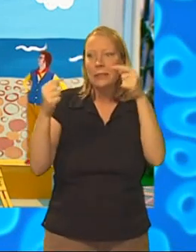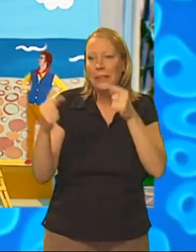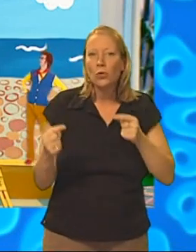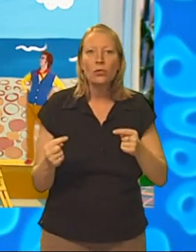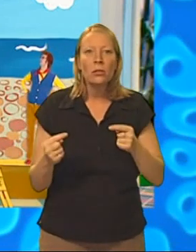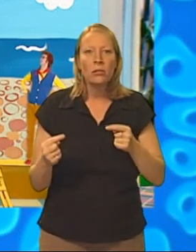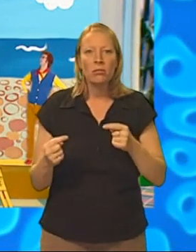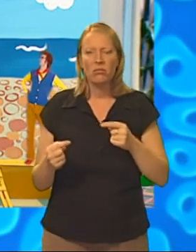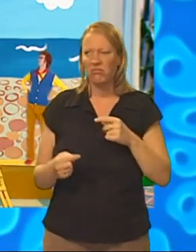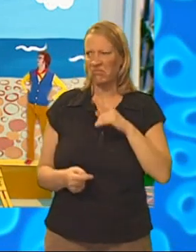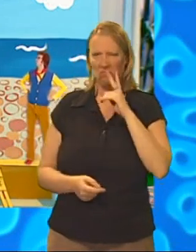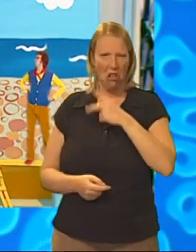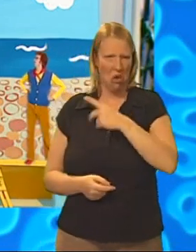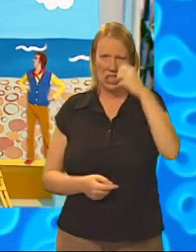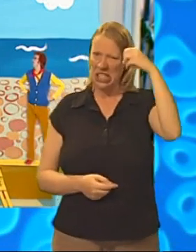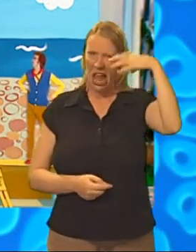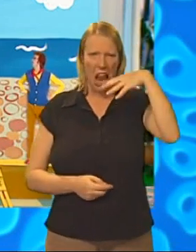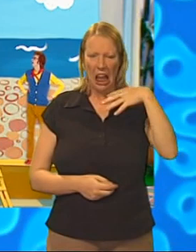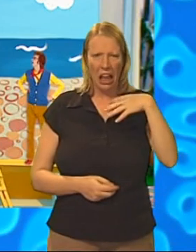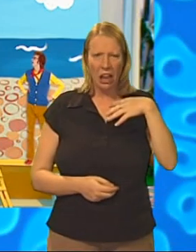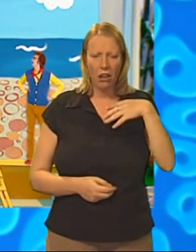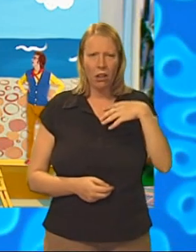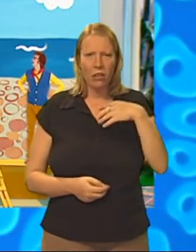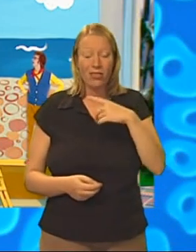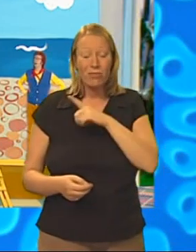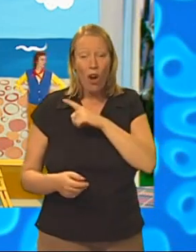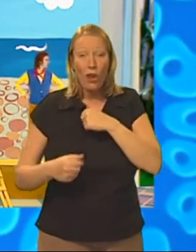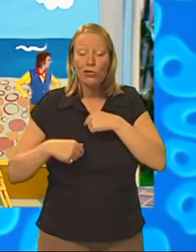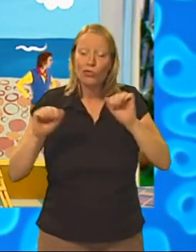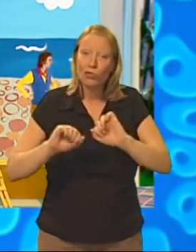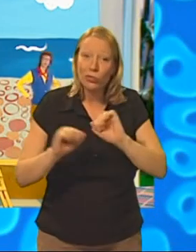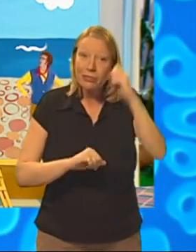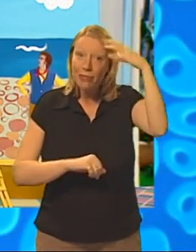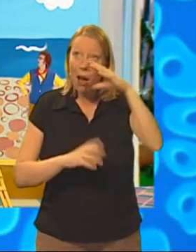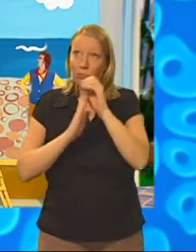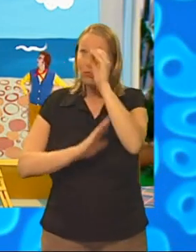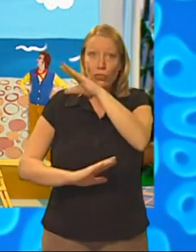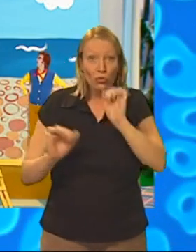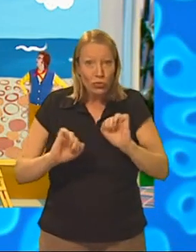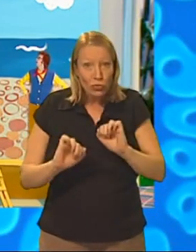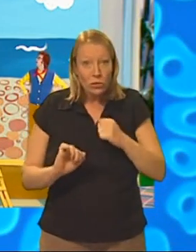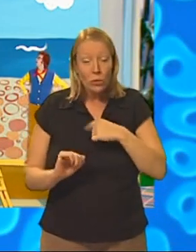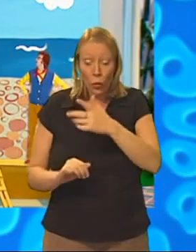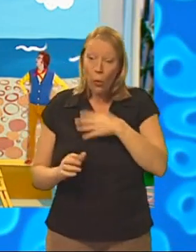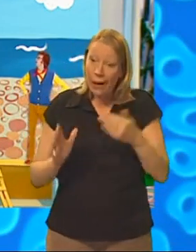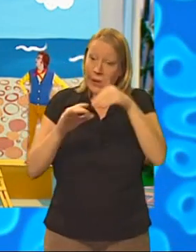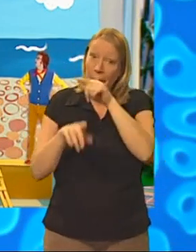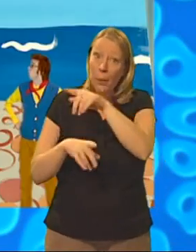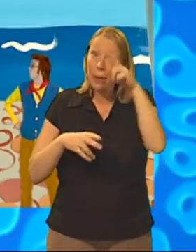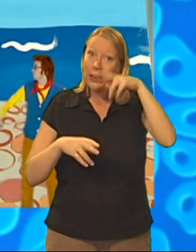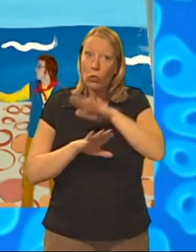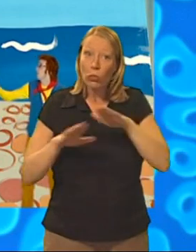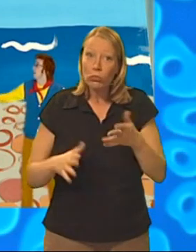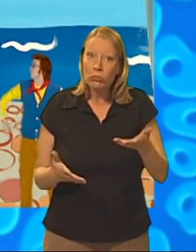It doesn't look very sunny, Ben. Well, that's because I haven't done the sun yet. Do you want to be in this painting or not, Small?